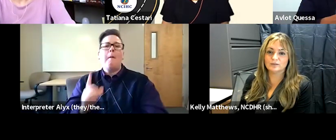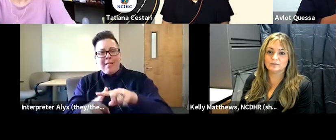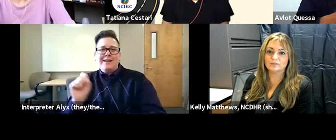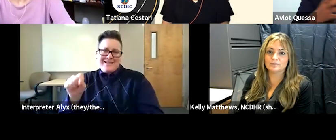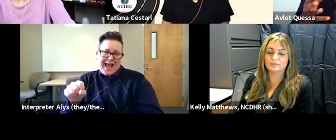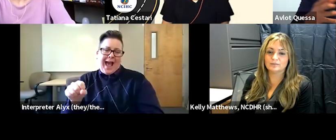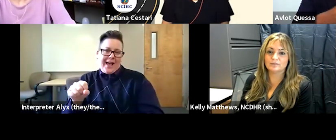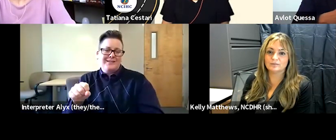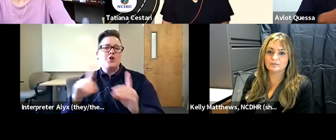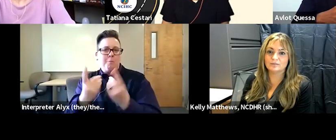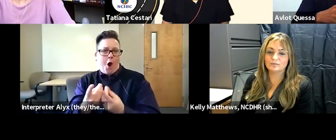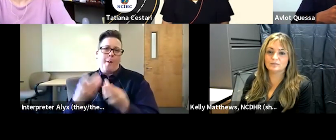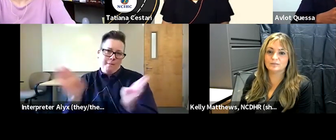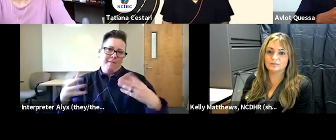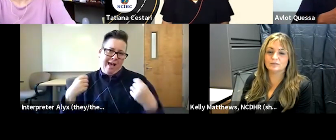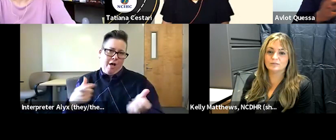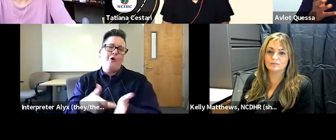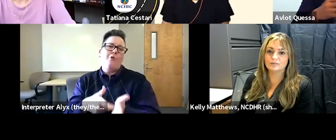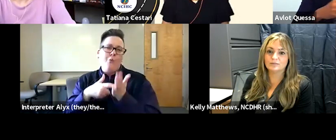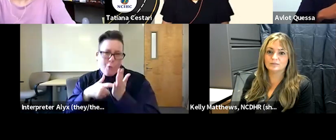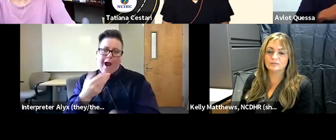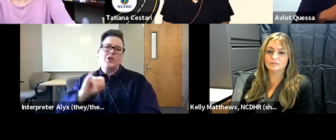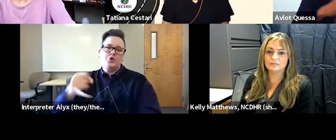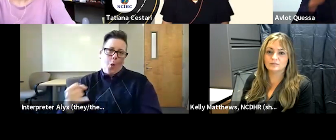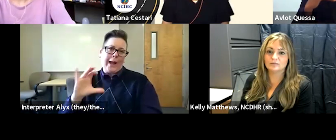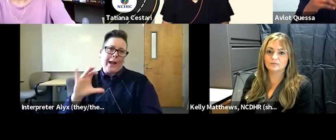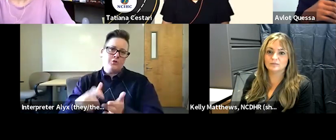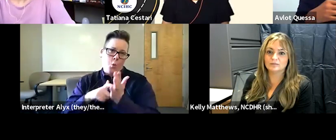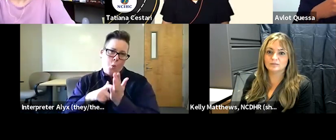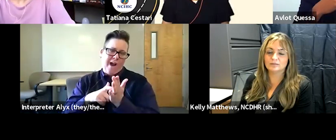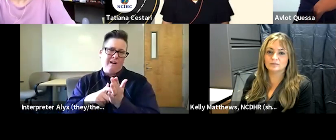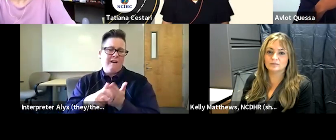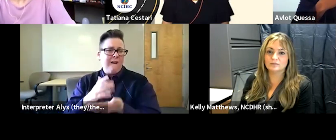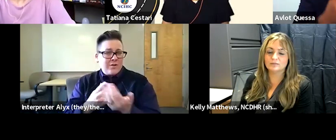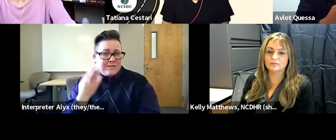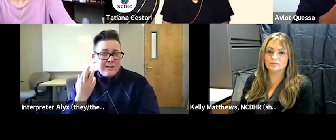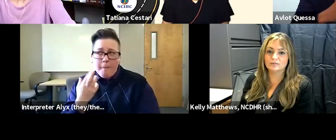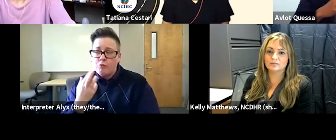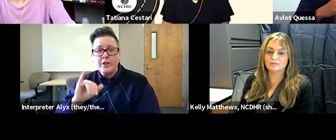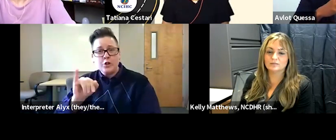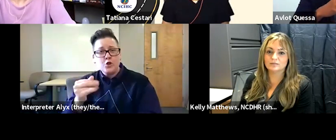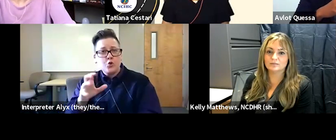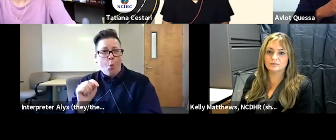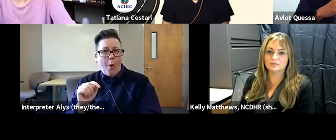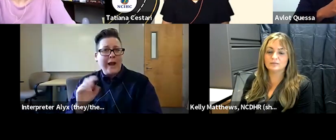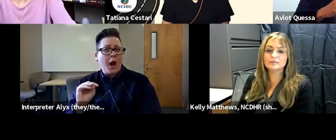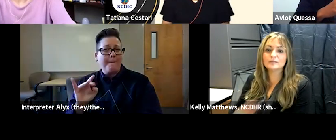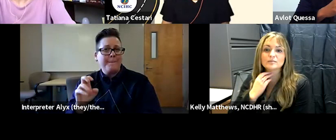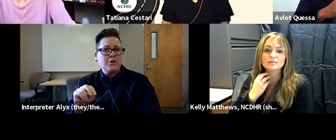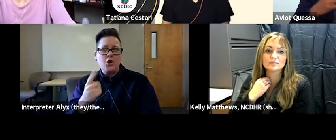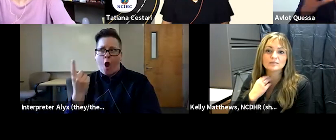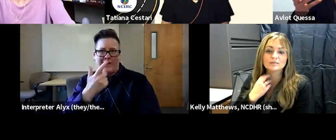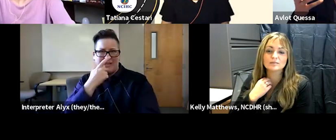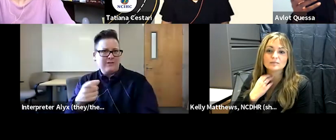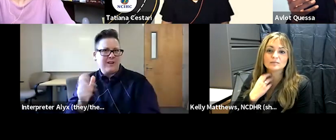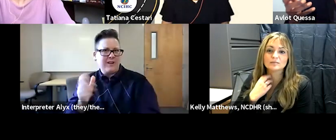by the department of public health and the joint commission for some reason the joint commission is always interested in our language access